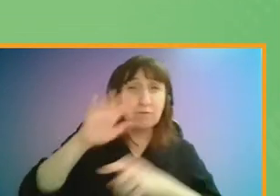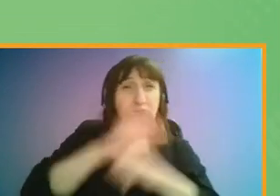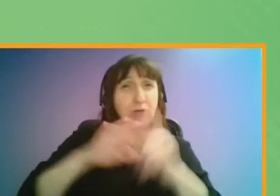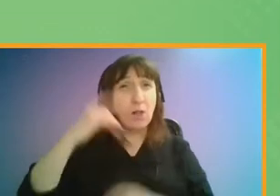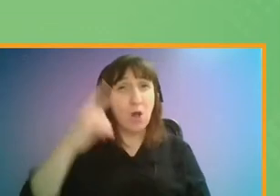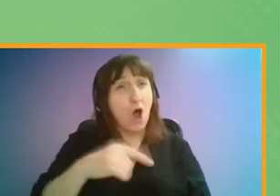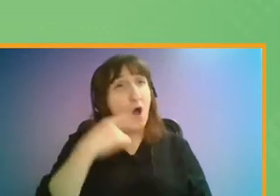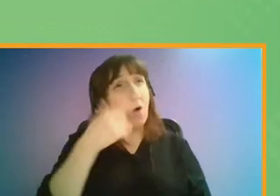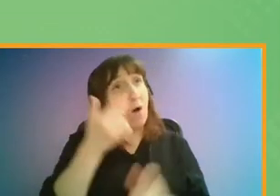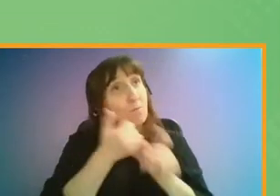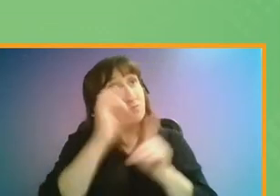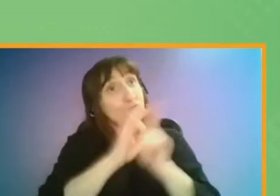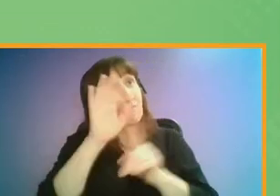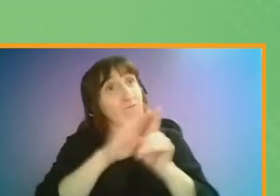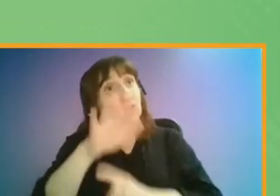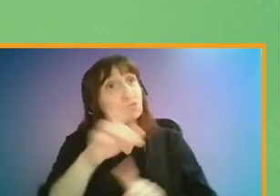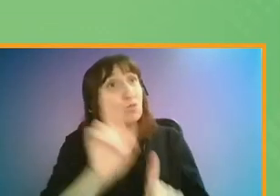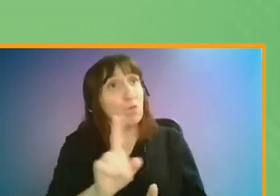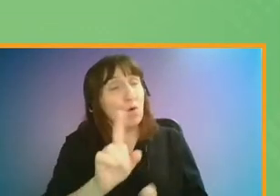most when travelling in the future.